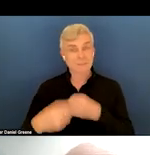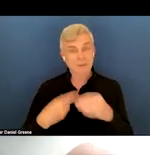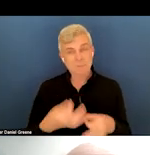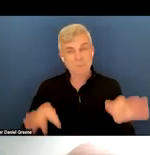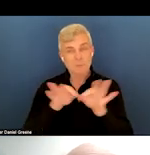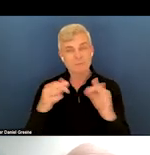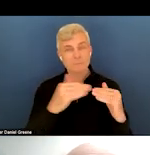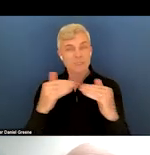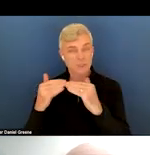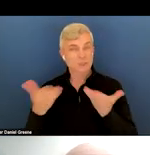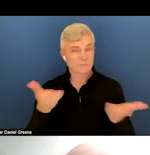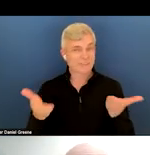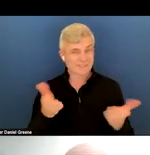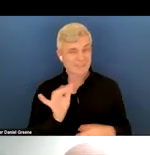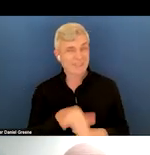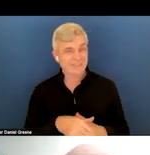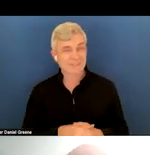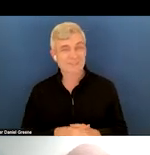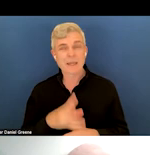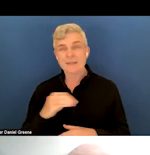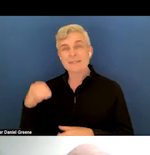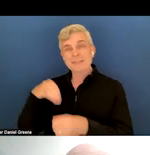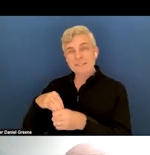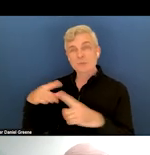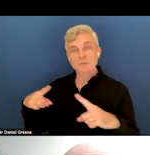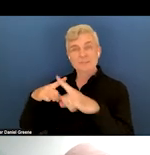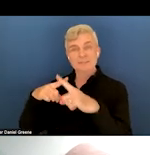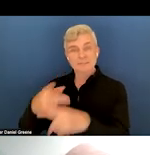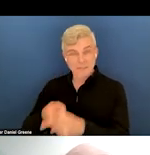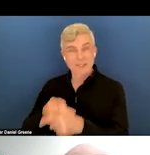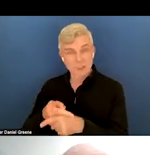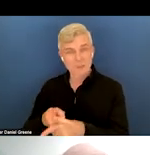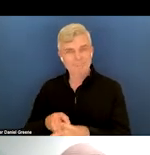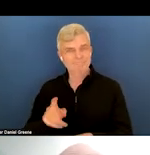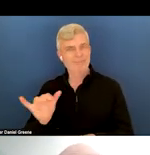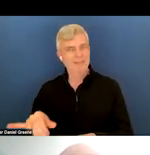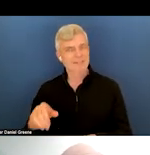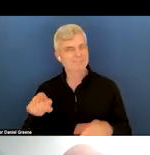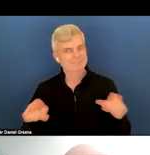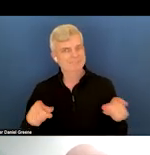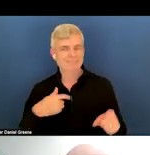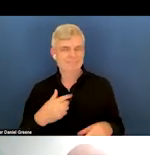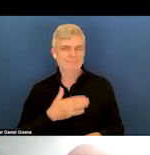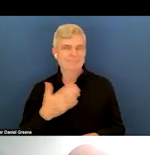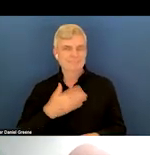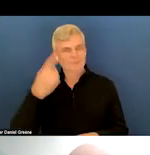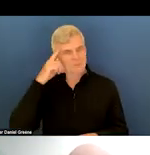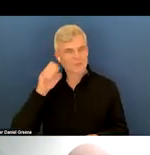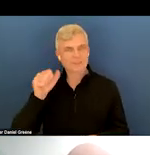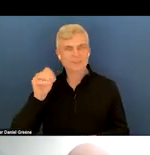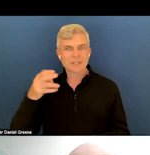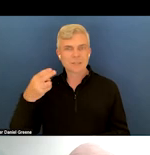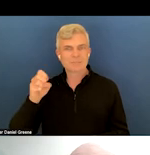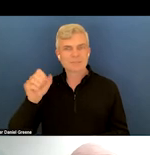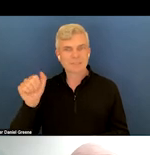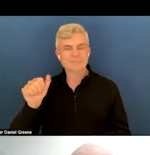services in crisis care. we're glad for the SAMHSA release of the document